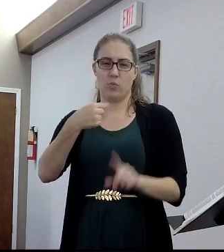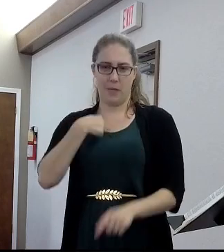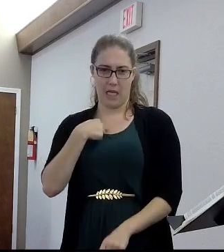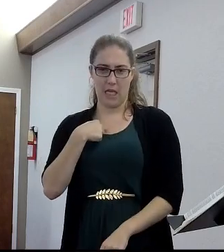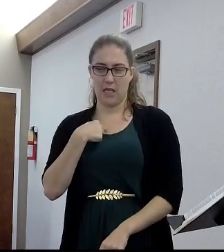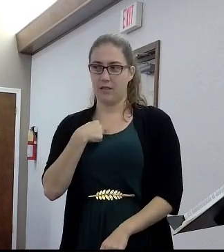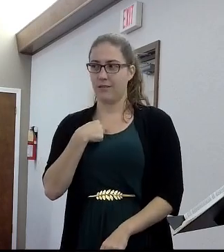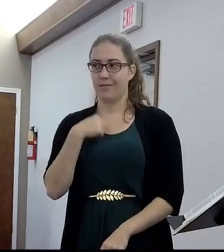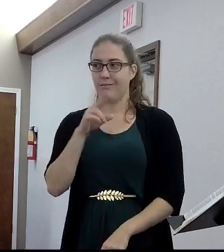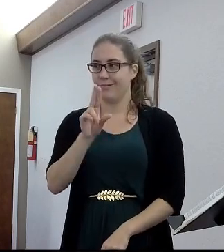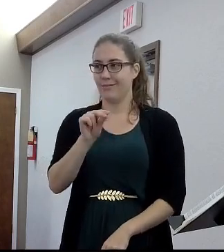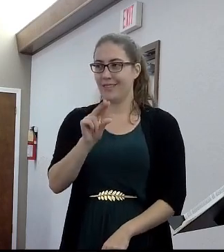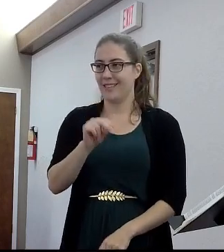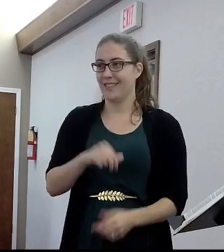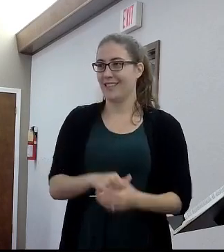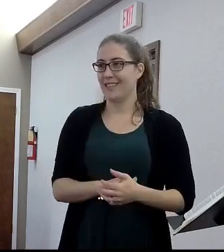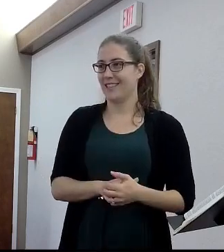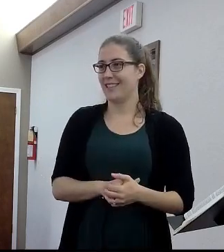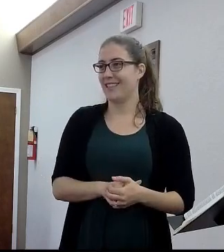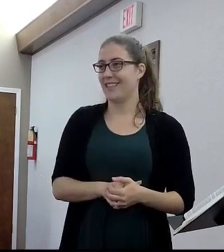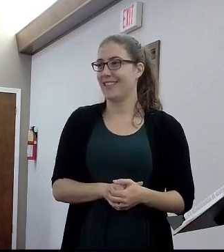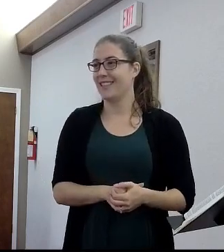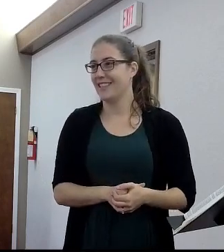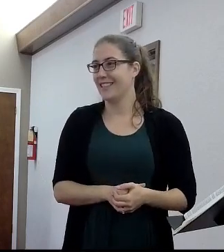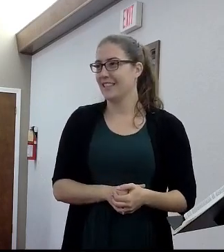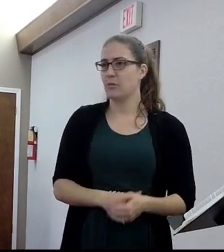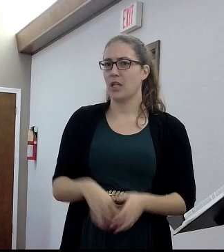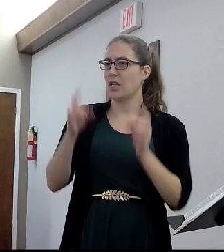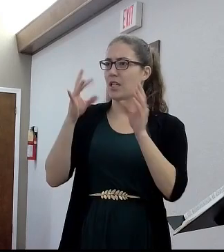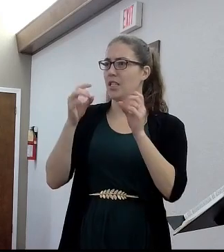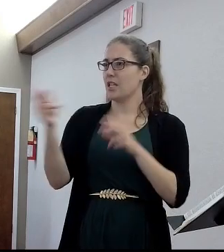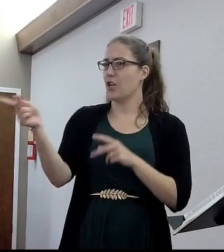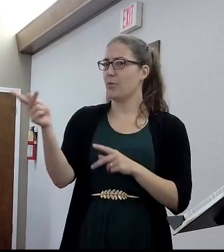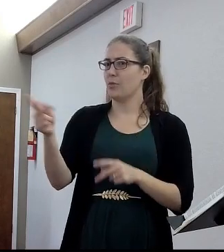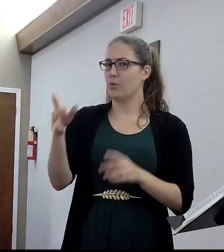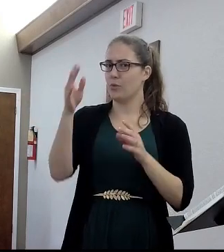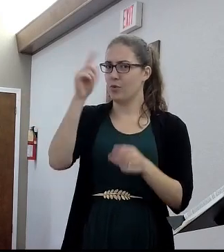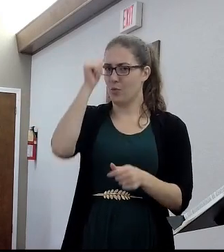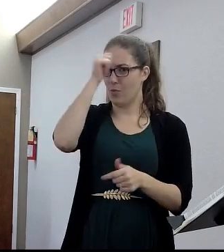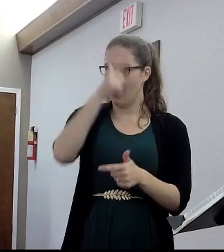he's already trying to get rid of you, Marshall. Y'all are not even real brothers. It's ridiculous.